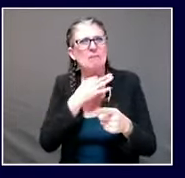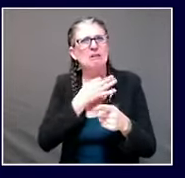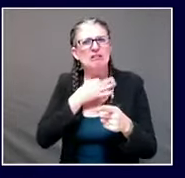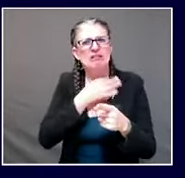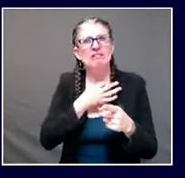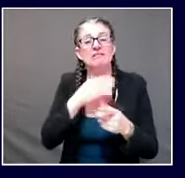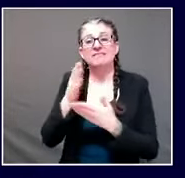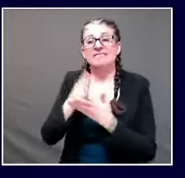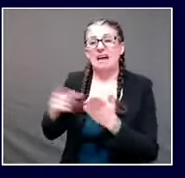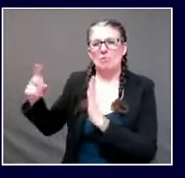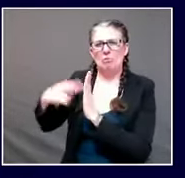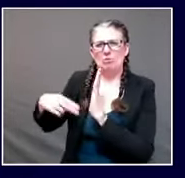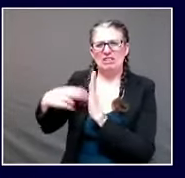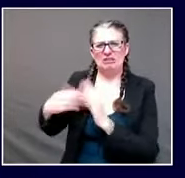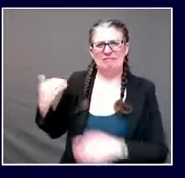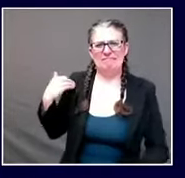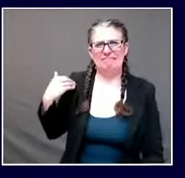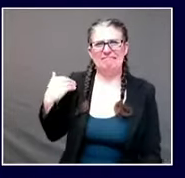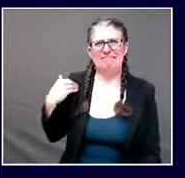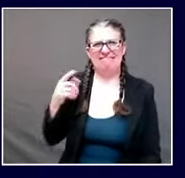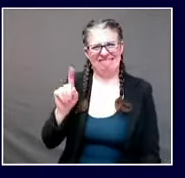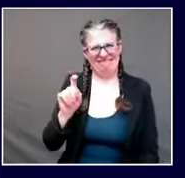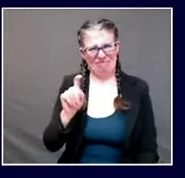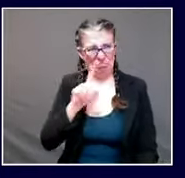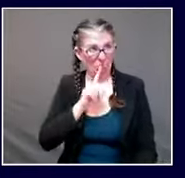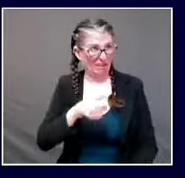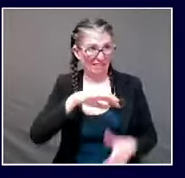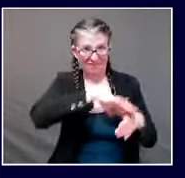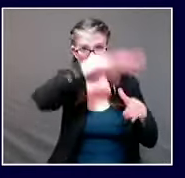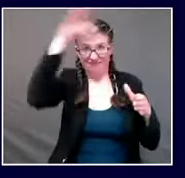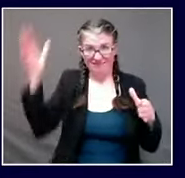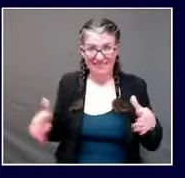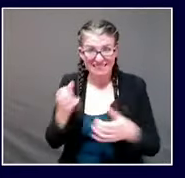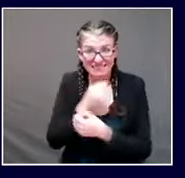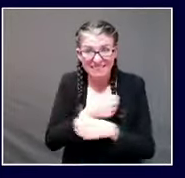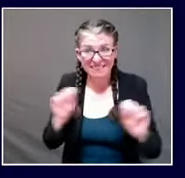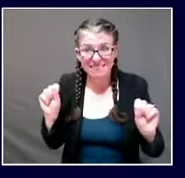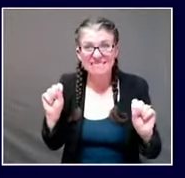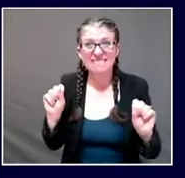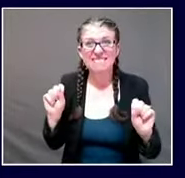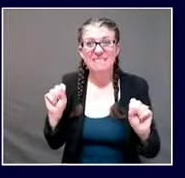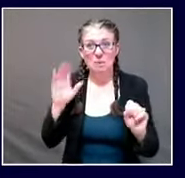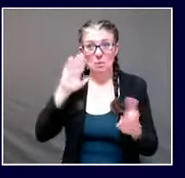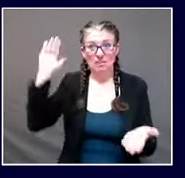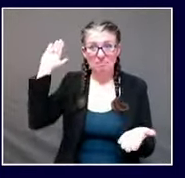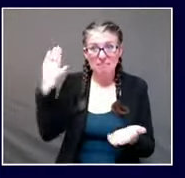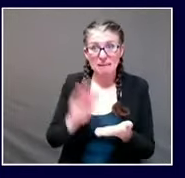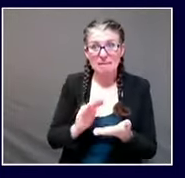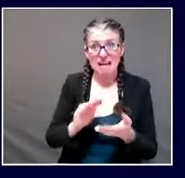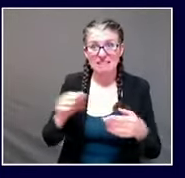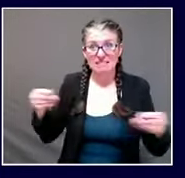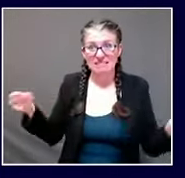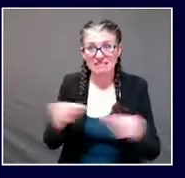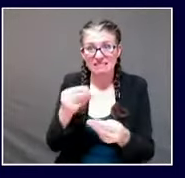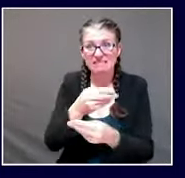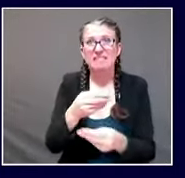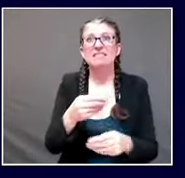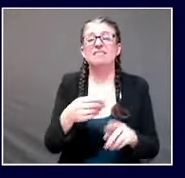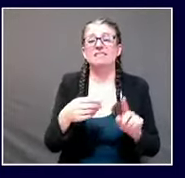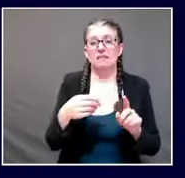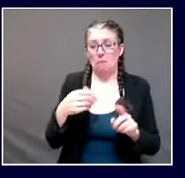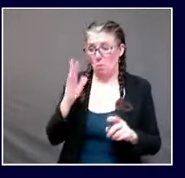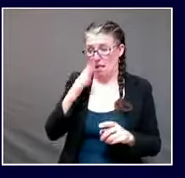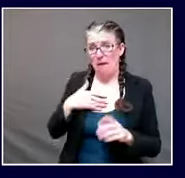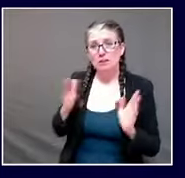are they a solution or is this like sort of kind of covid theater where we're sort of setting up a pup tent and